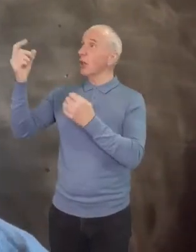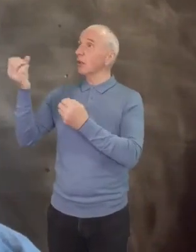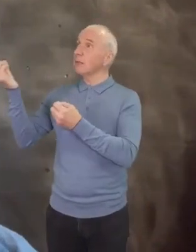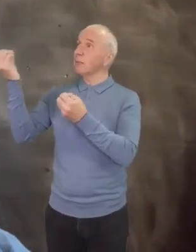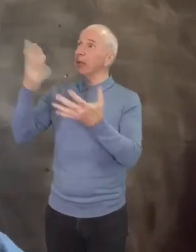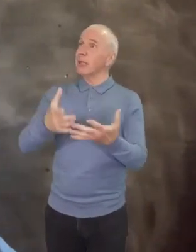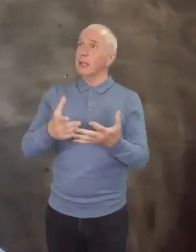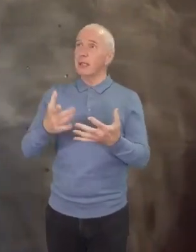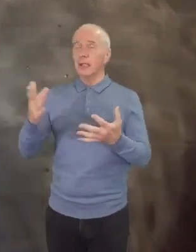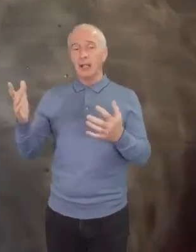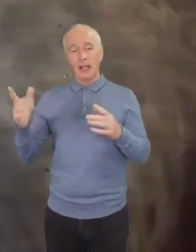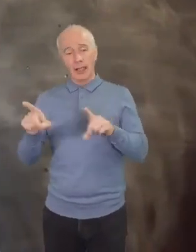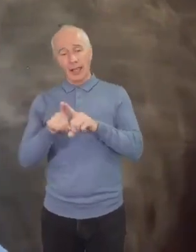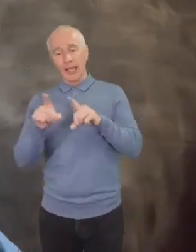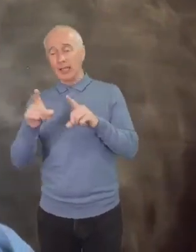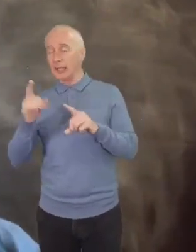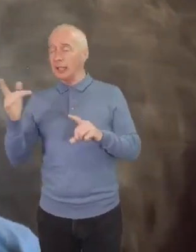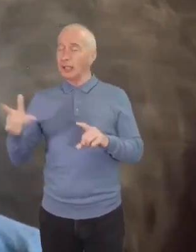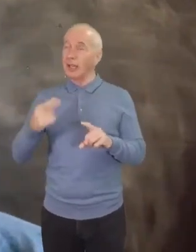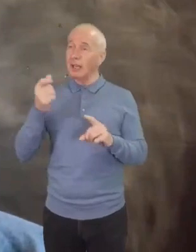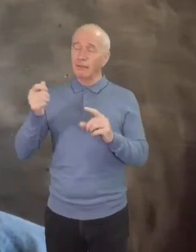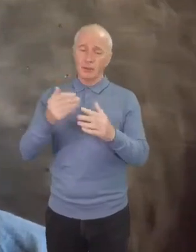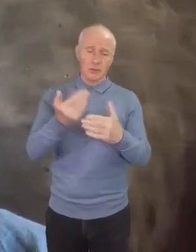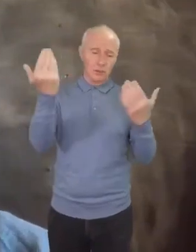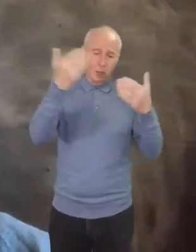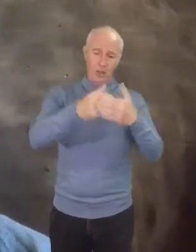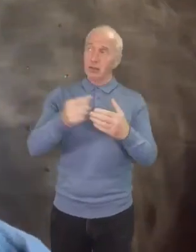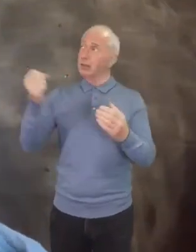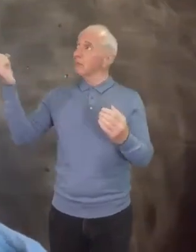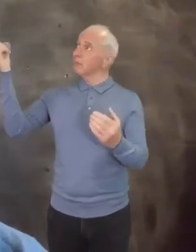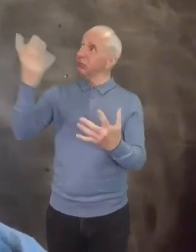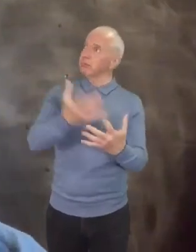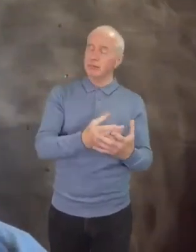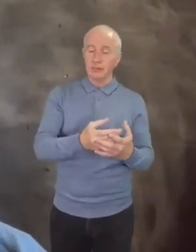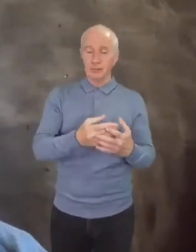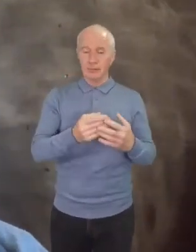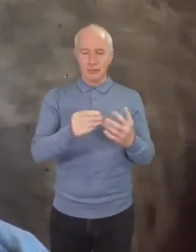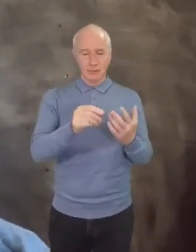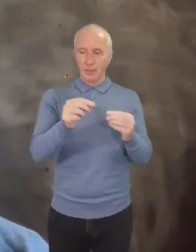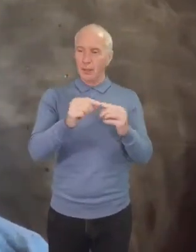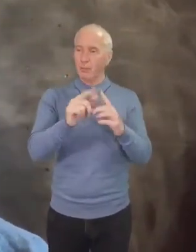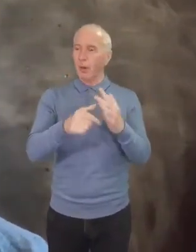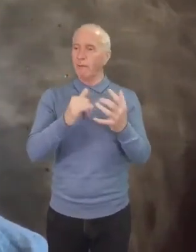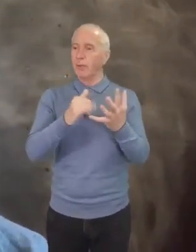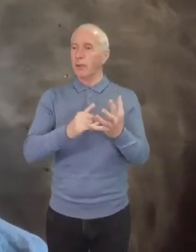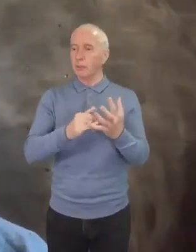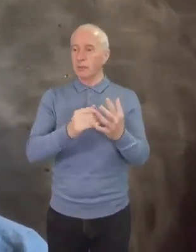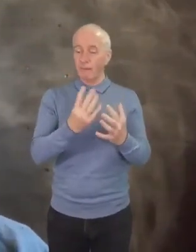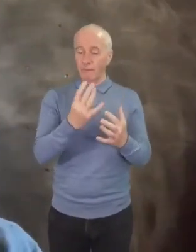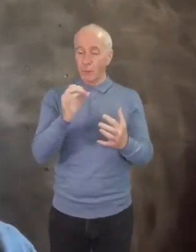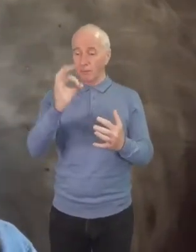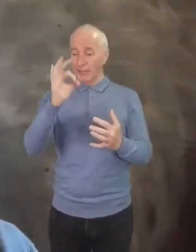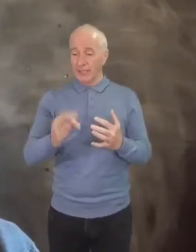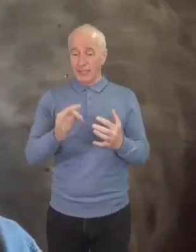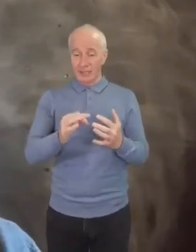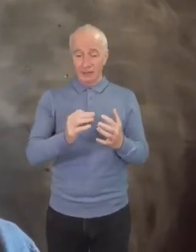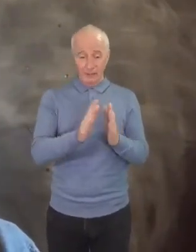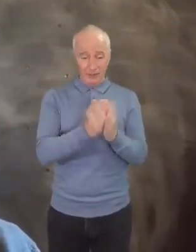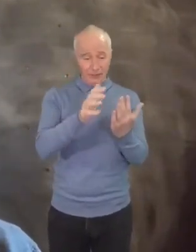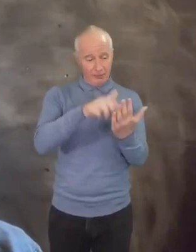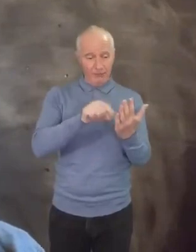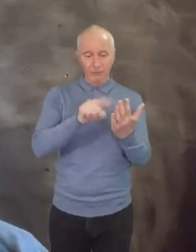life into darkness by his word. And in the book of Proverbs, nearly 40% of the book relates to the wisdom of what we say.